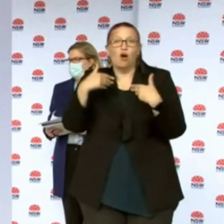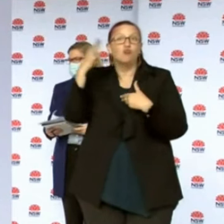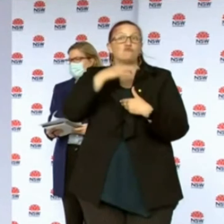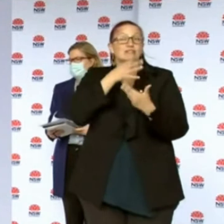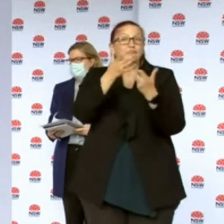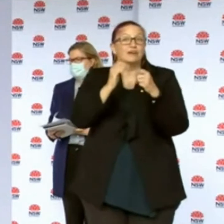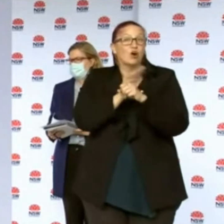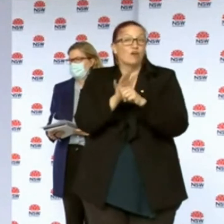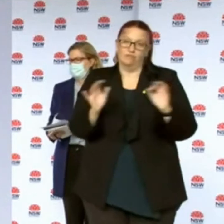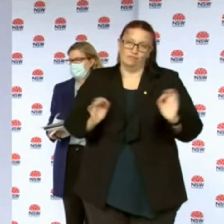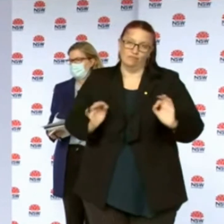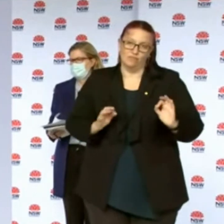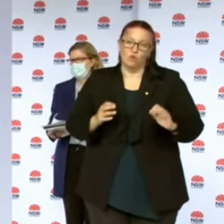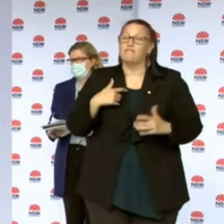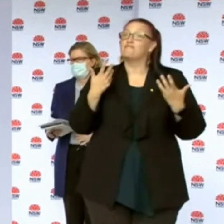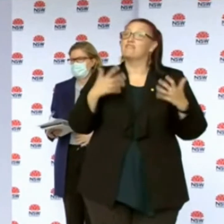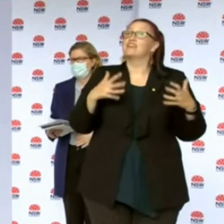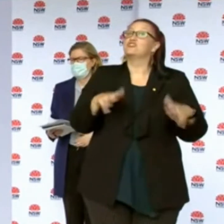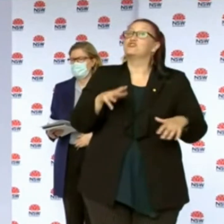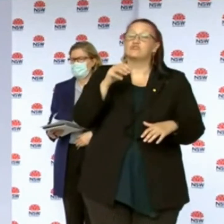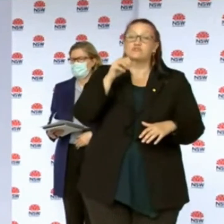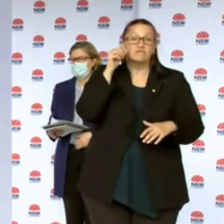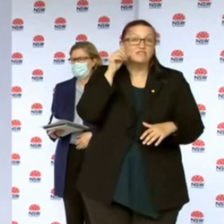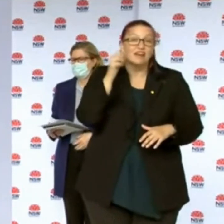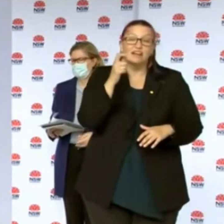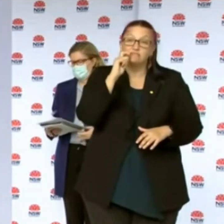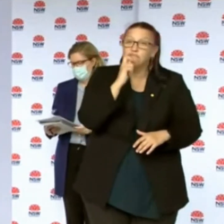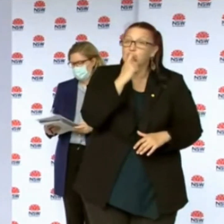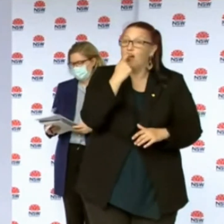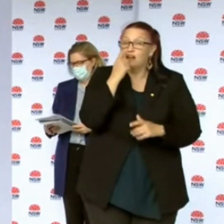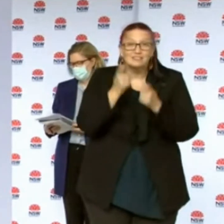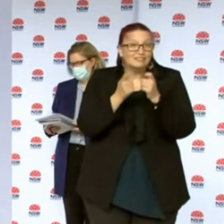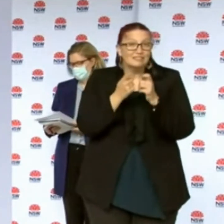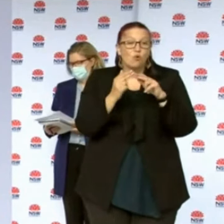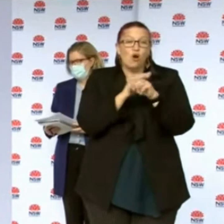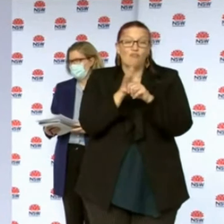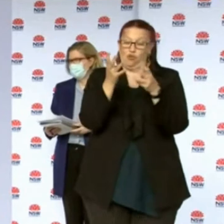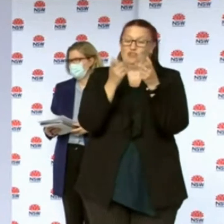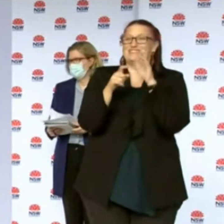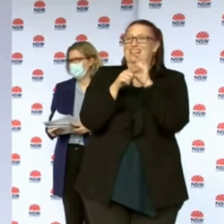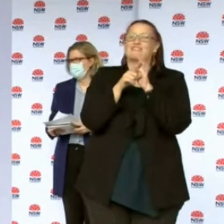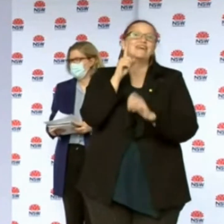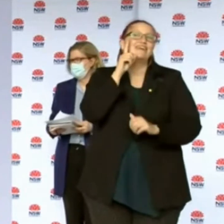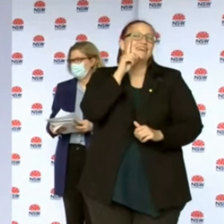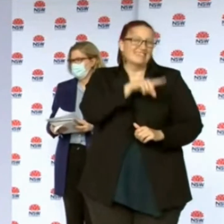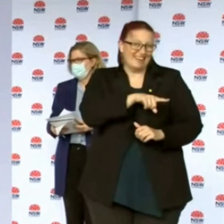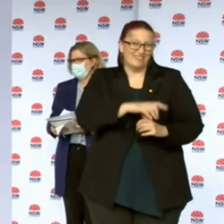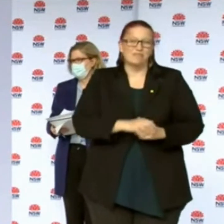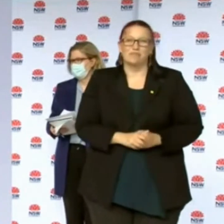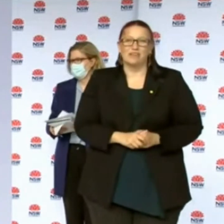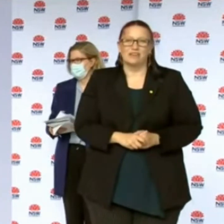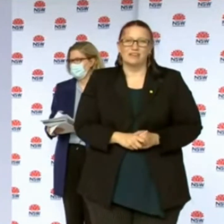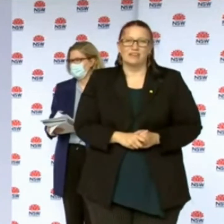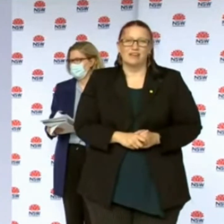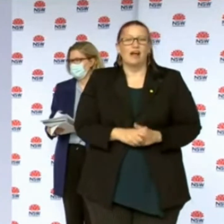negative test a couple of hours ago and I will continue to follow health advice. Can I say notwithstanding those circumstances that since